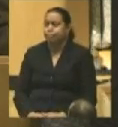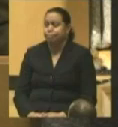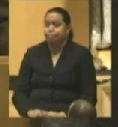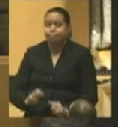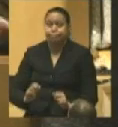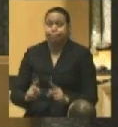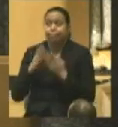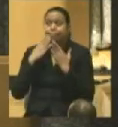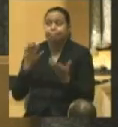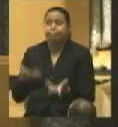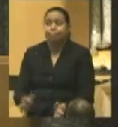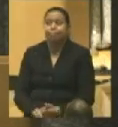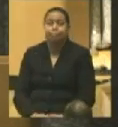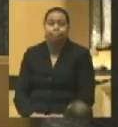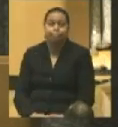Okay, thank you. you.